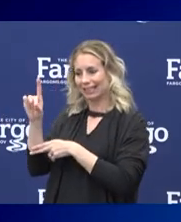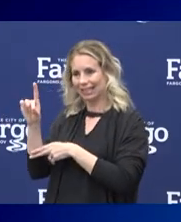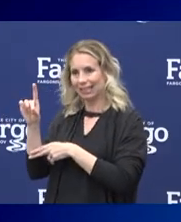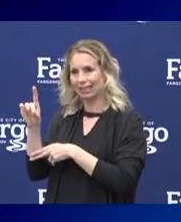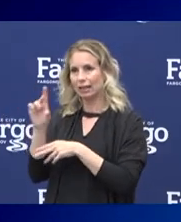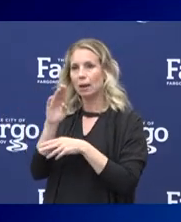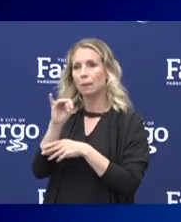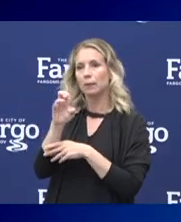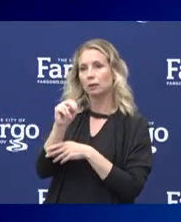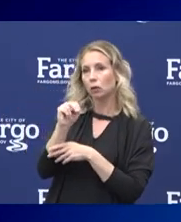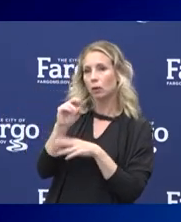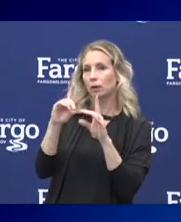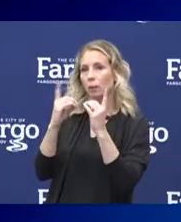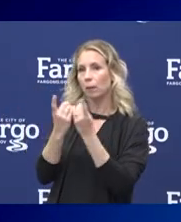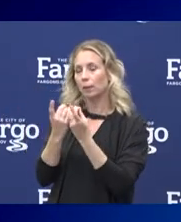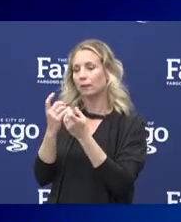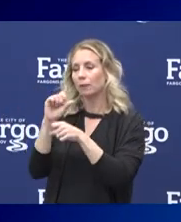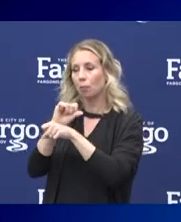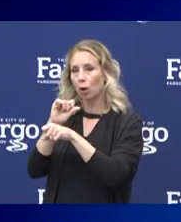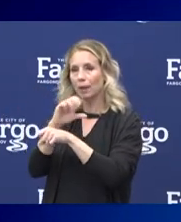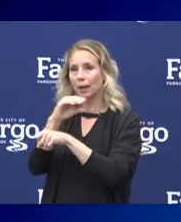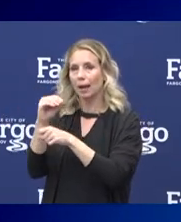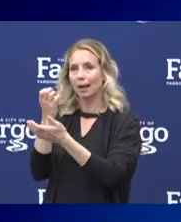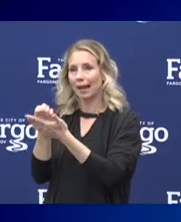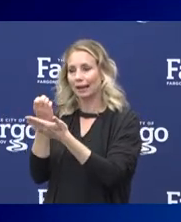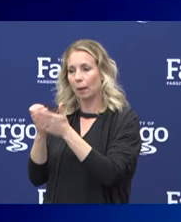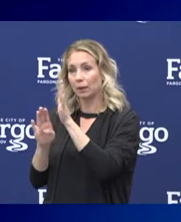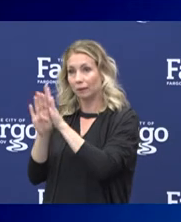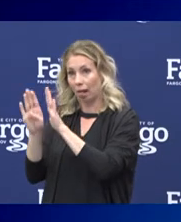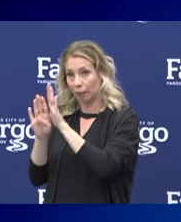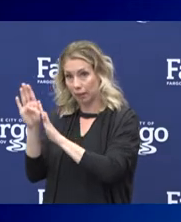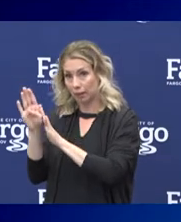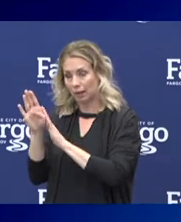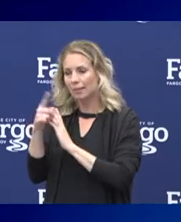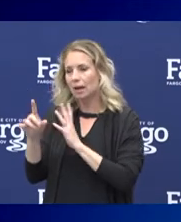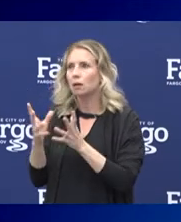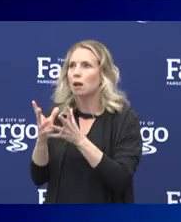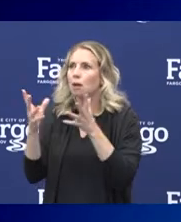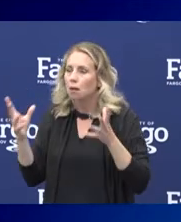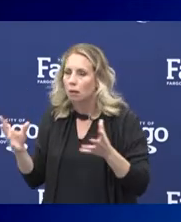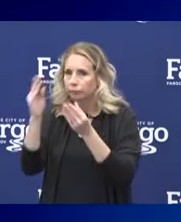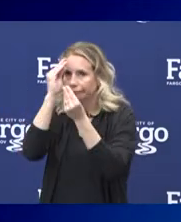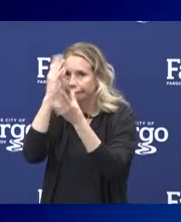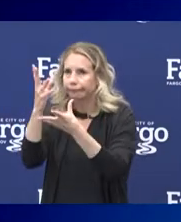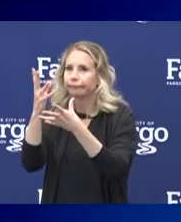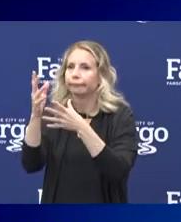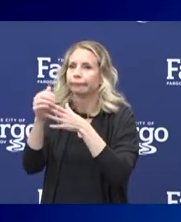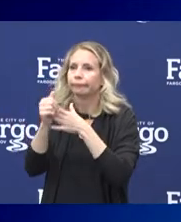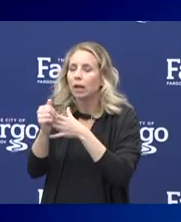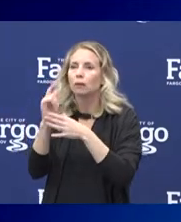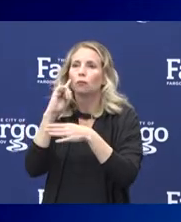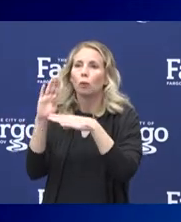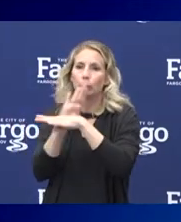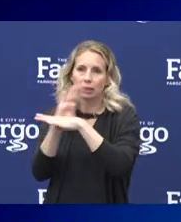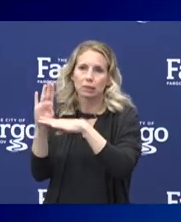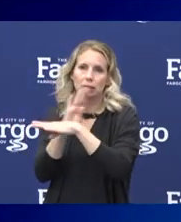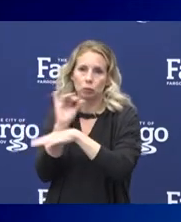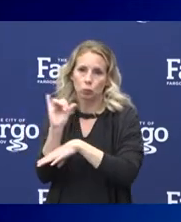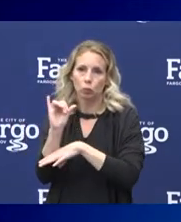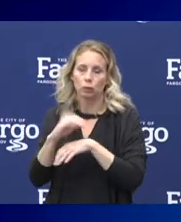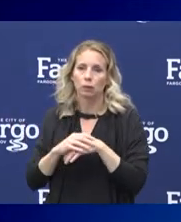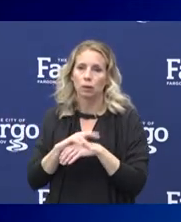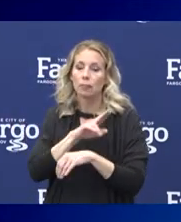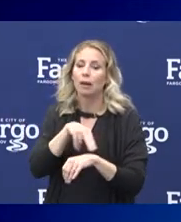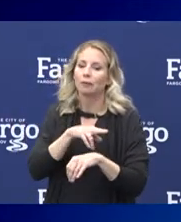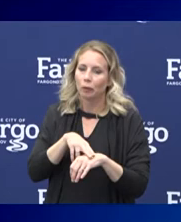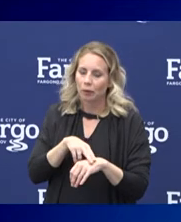of Employment and Economic Development. And that gives a lot of detailed information and guidance for businesses. And then, of course, we